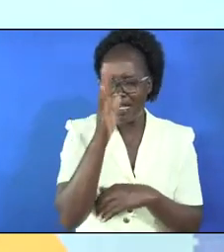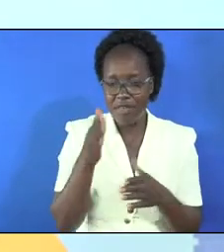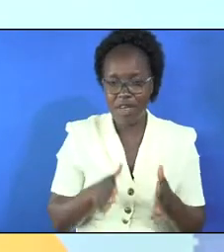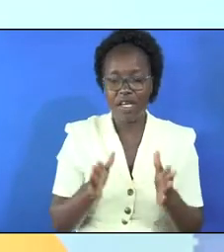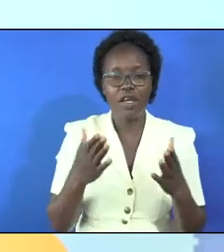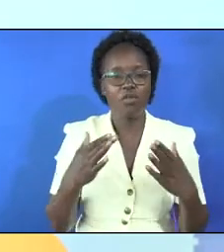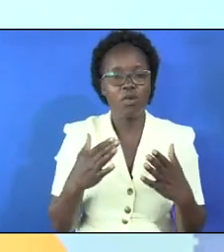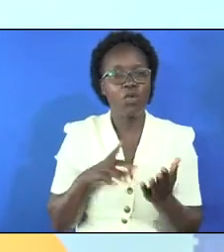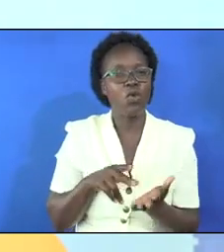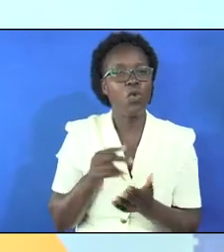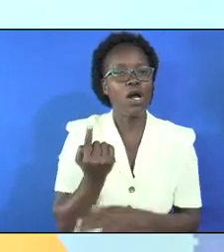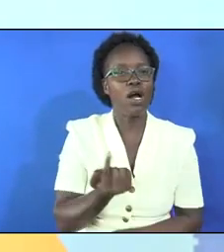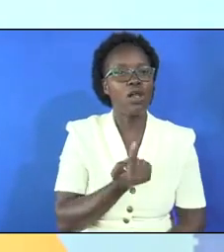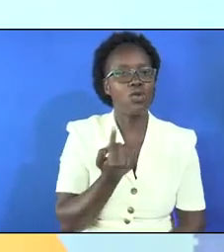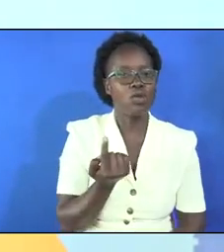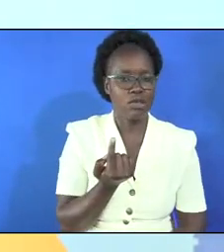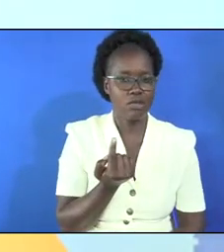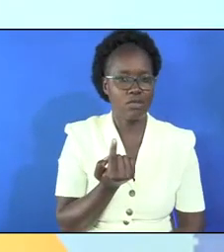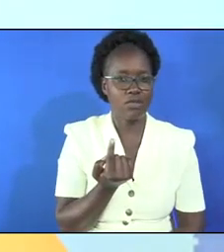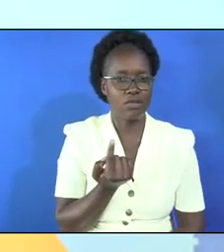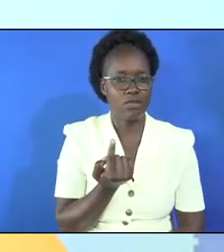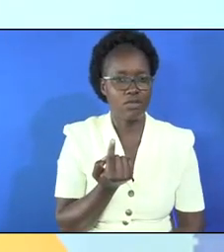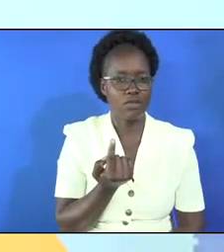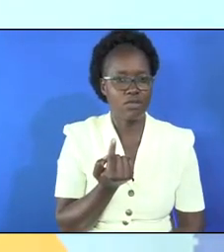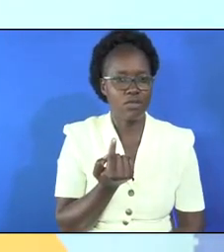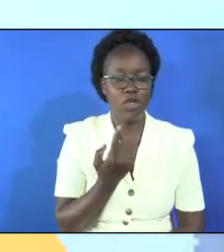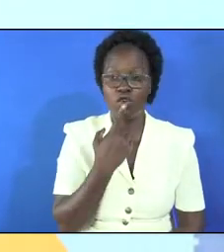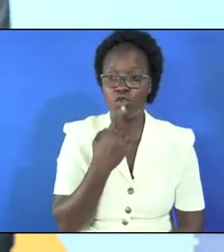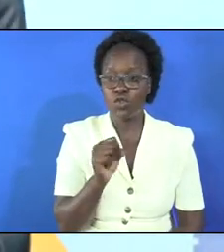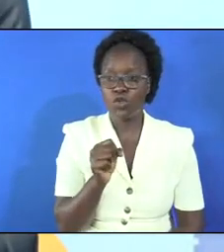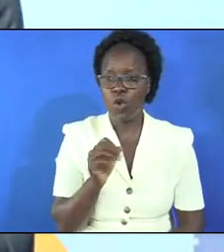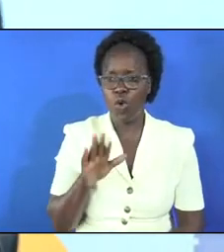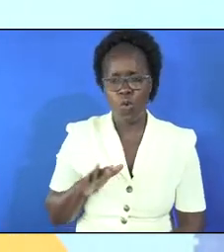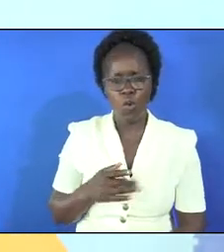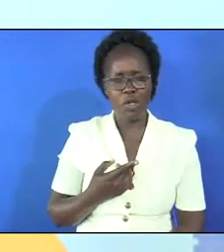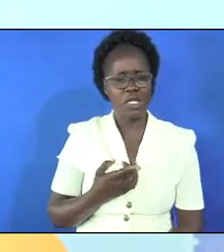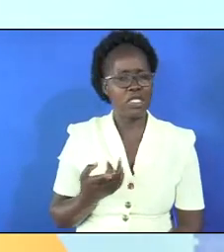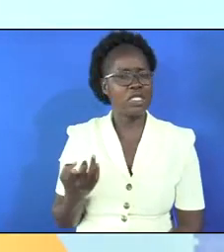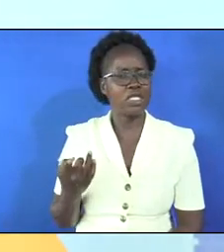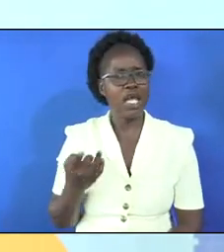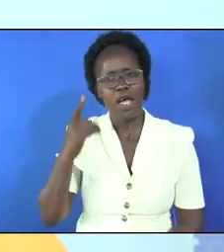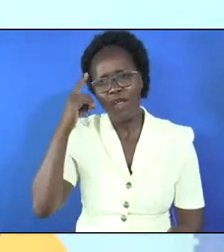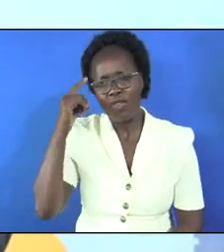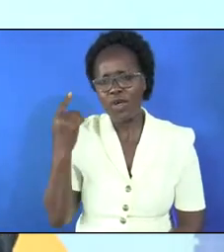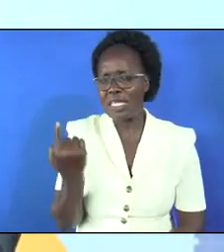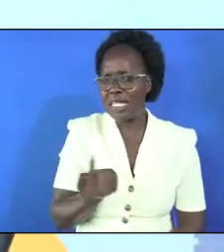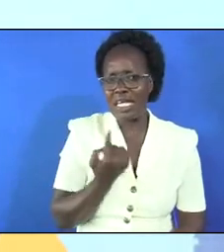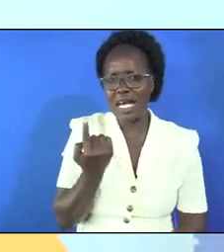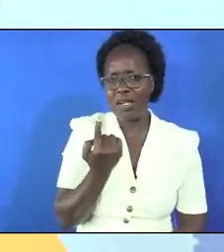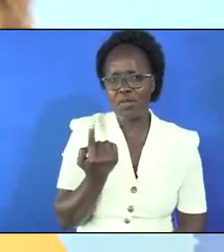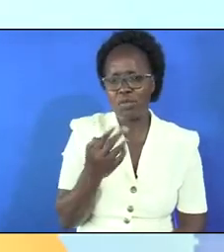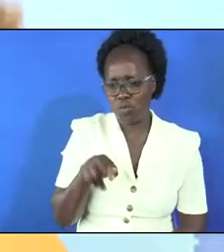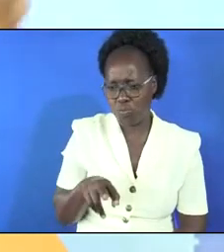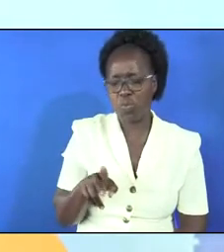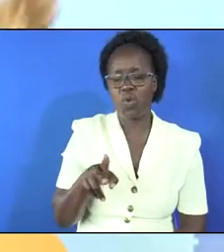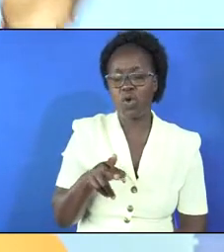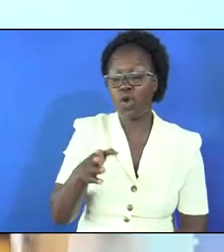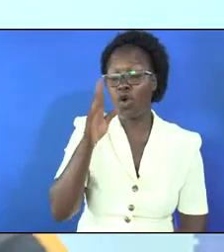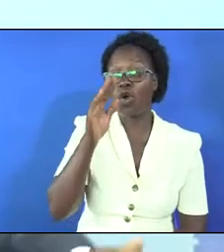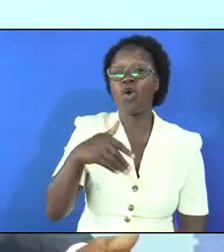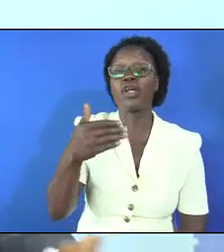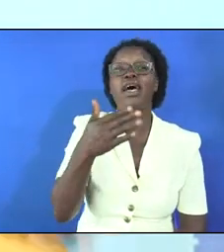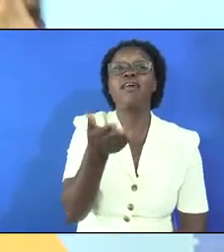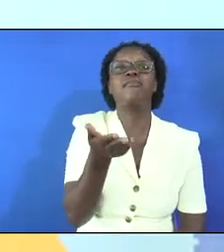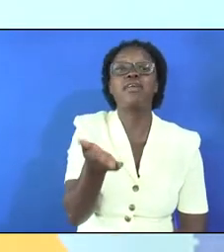allowed people walk alone so when these women thought that they were walking alone god was